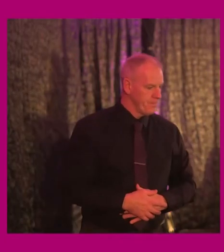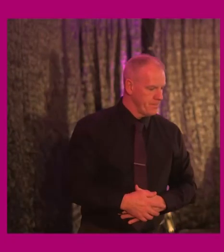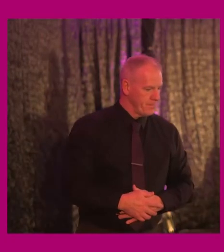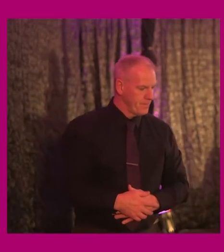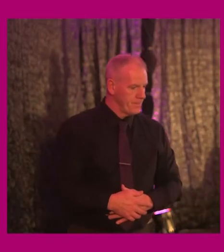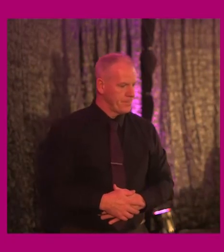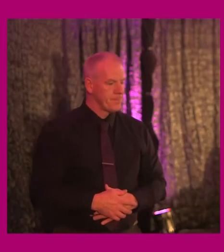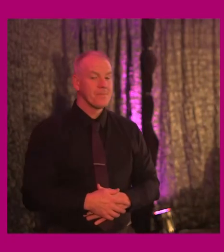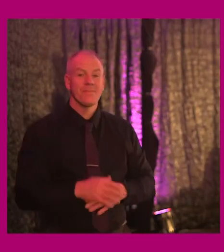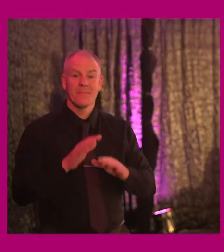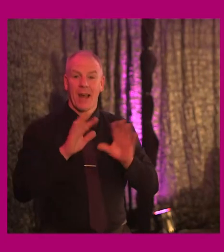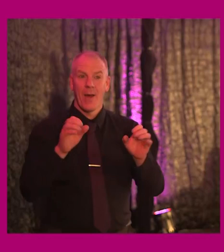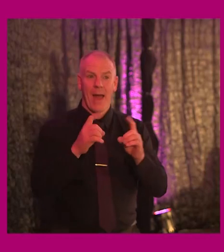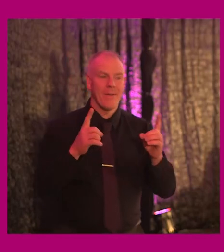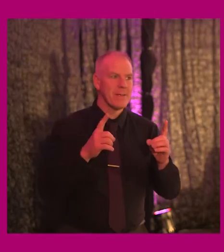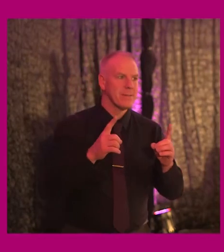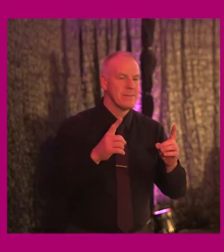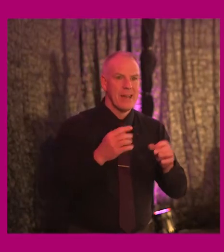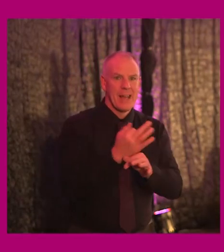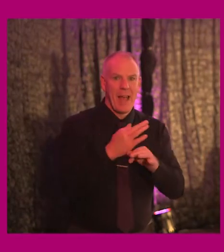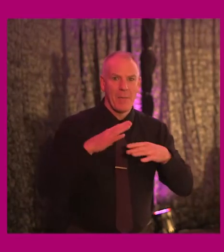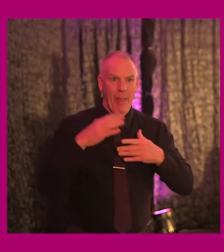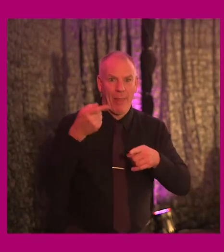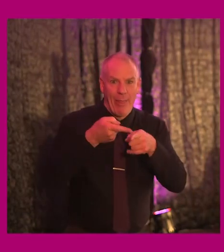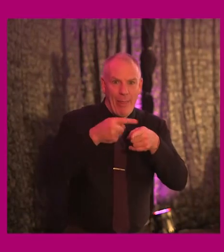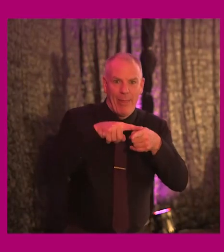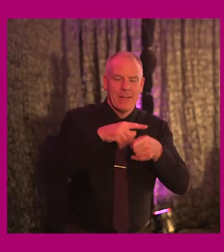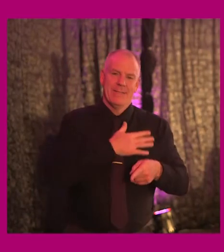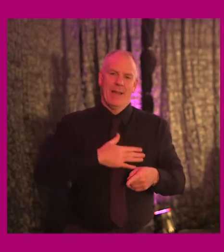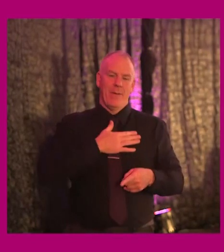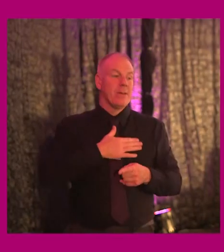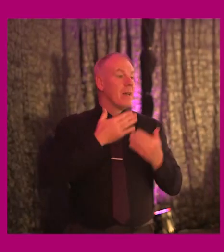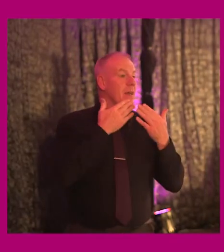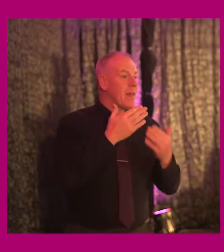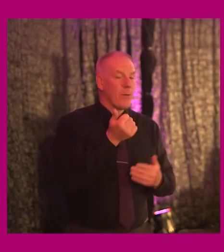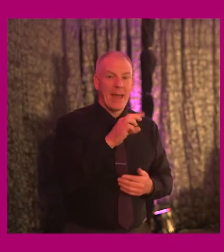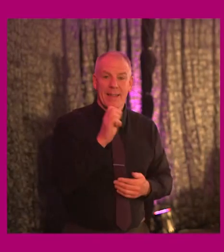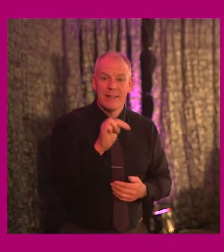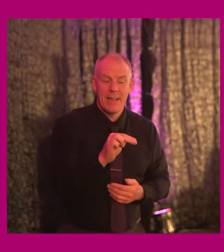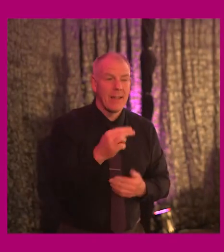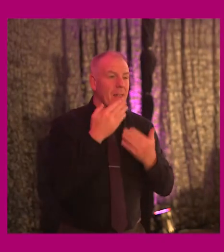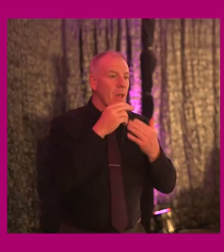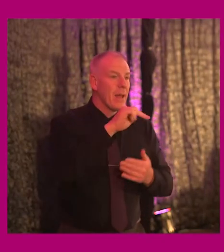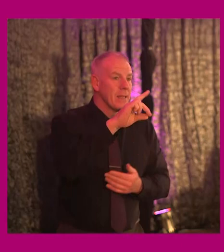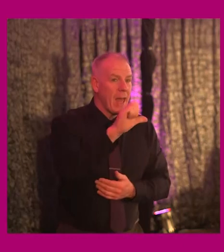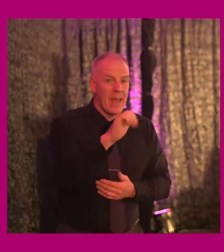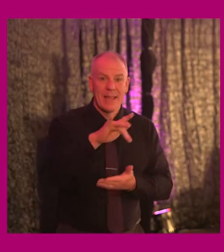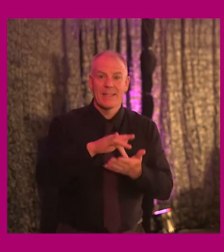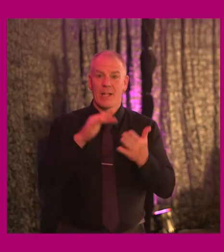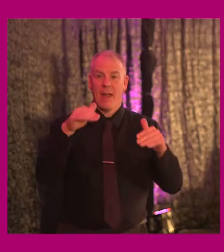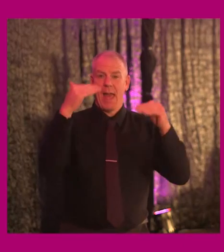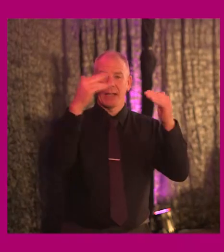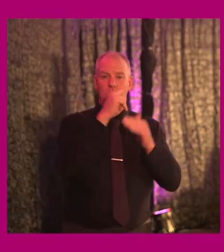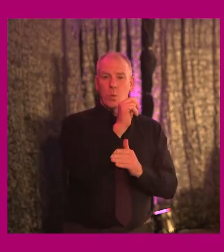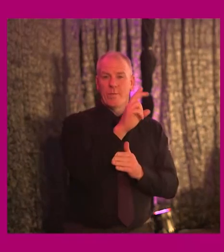Hello everybody, sorry to cut your coffee break short. Thank you for having me Aideen, thank you to everybody from the NDA and the Centre for Excellence in Universal